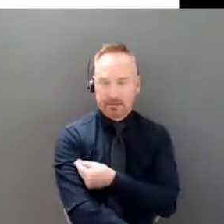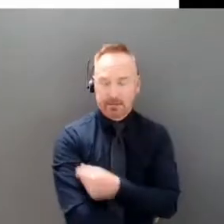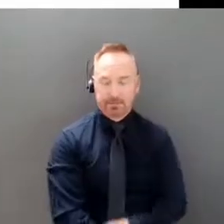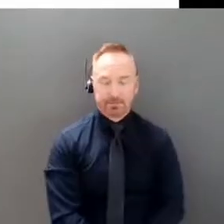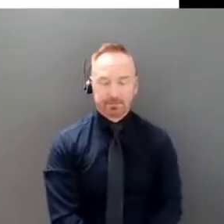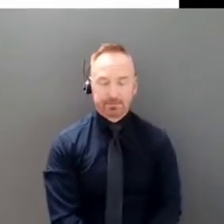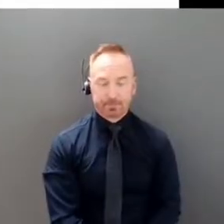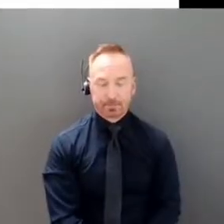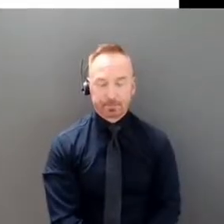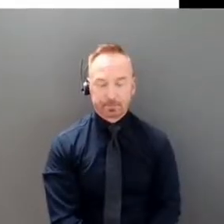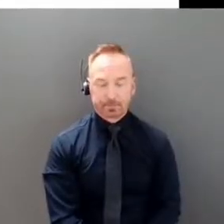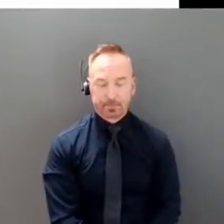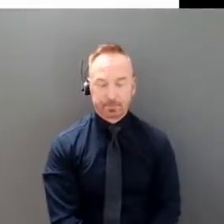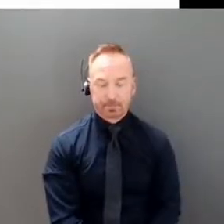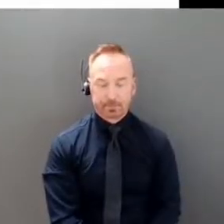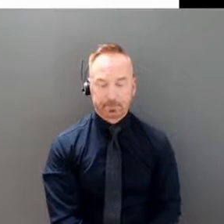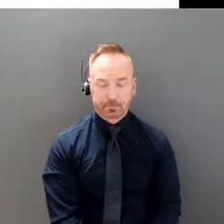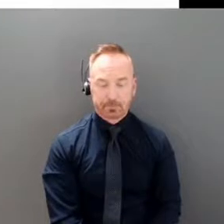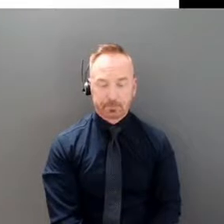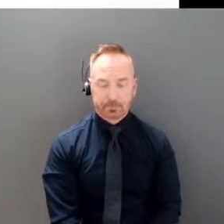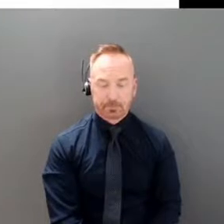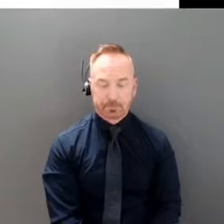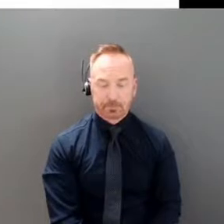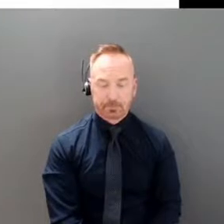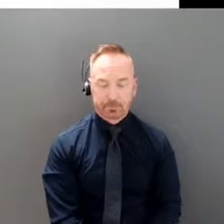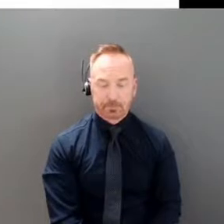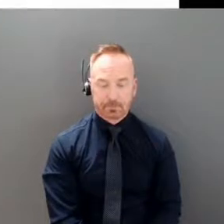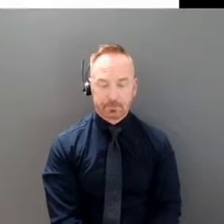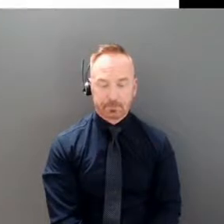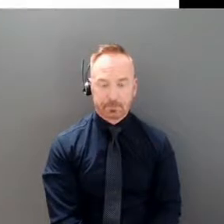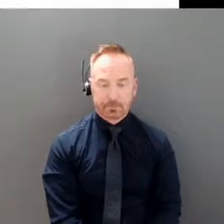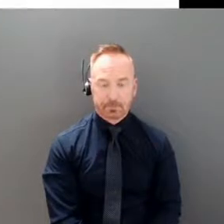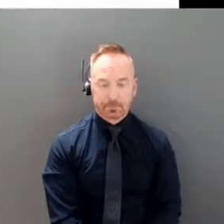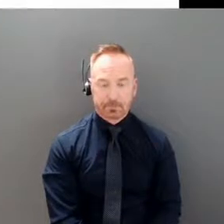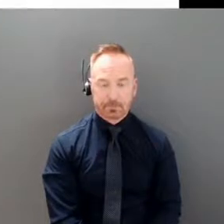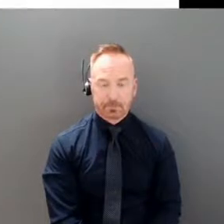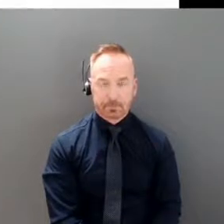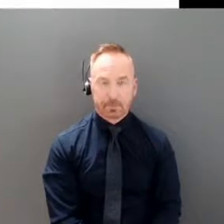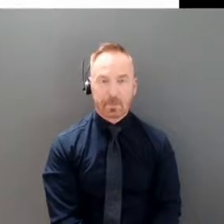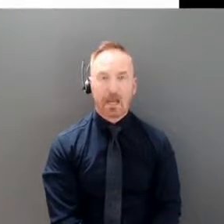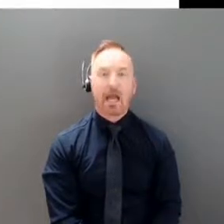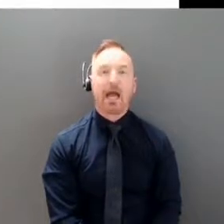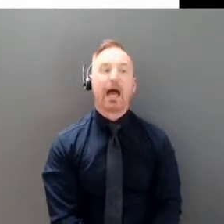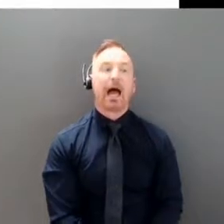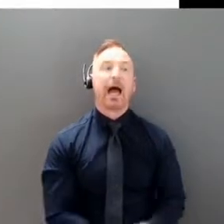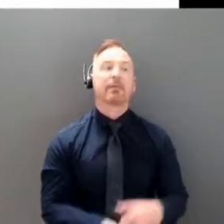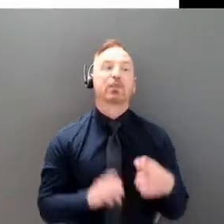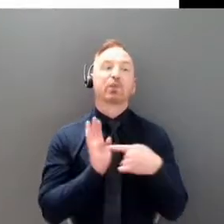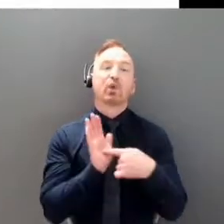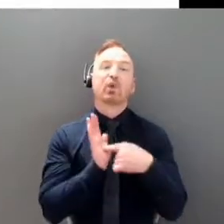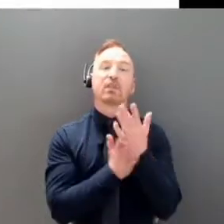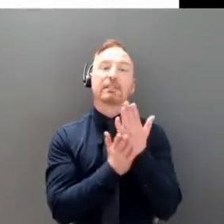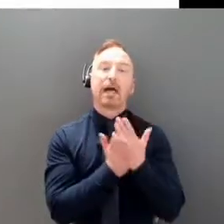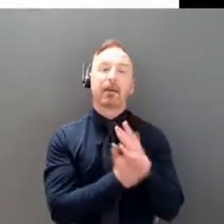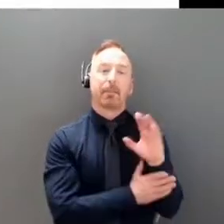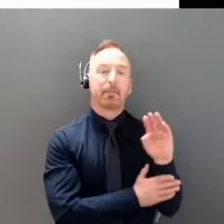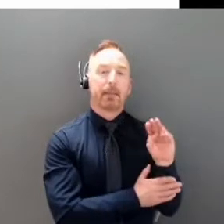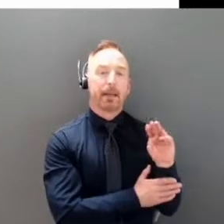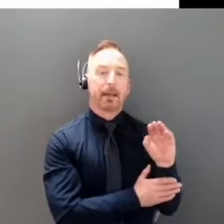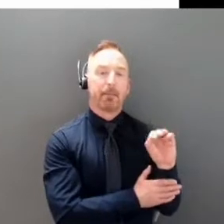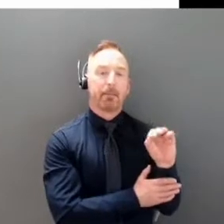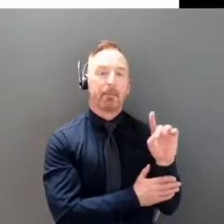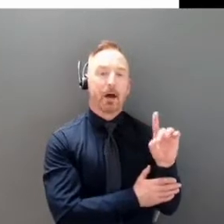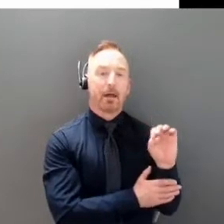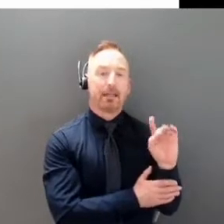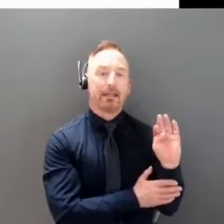Now, these are, I'm going to show you a couple of modeling graphs because I think it helps to give a picture of the message that